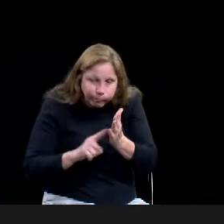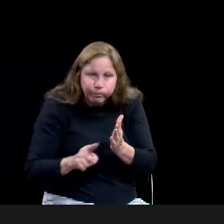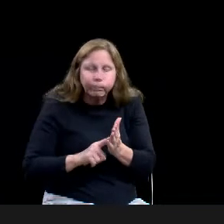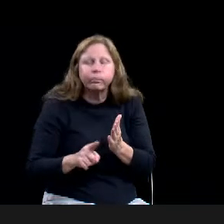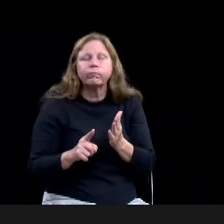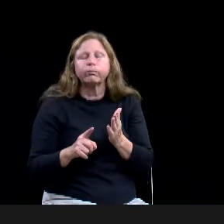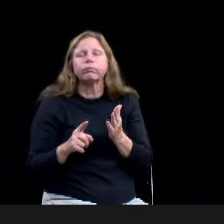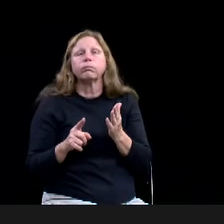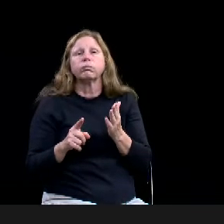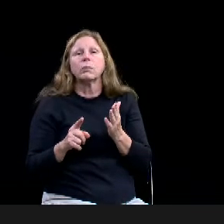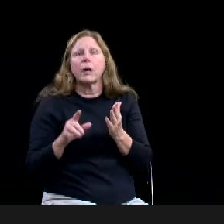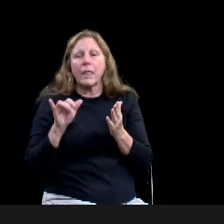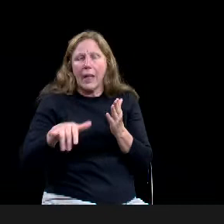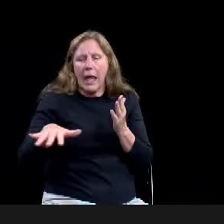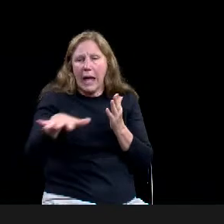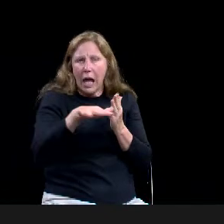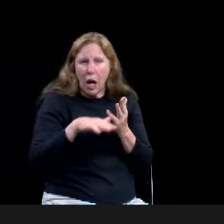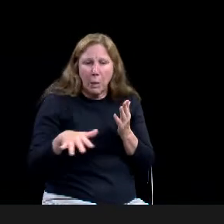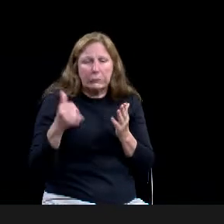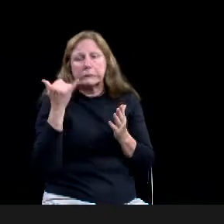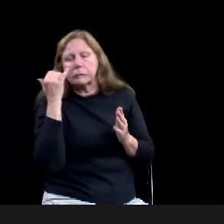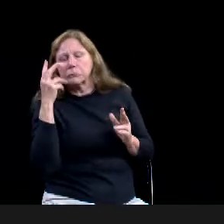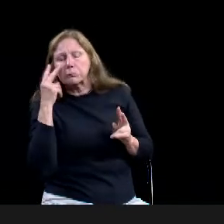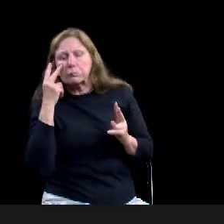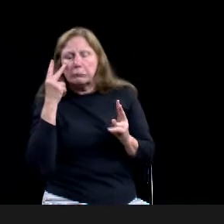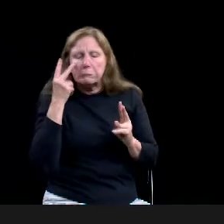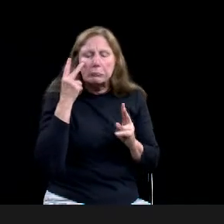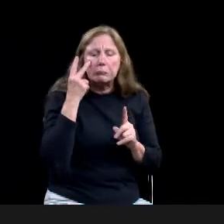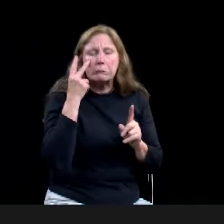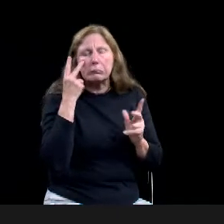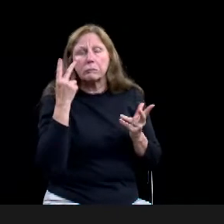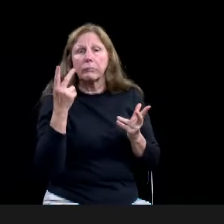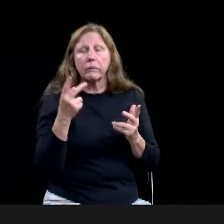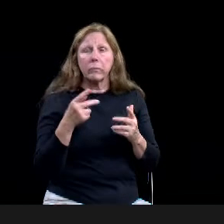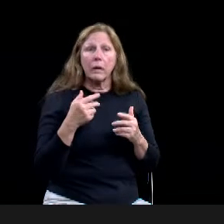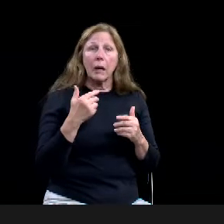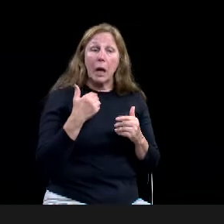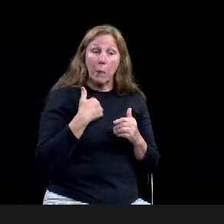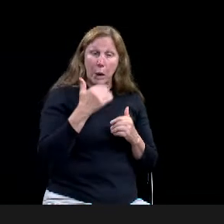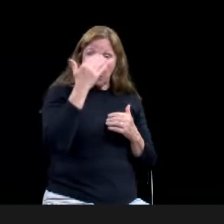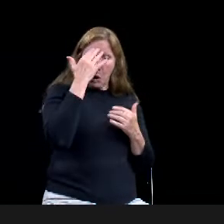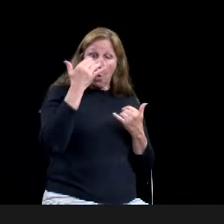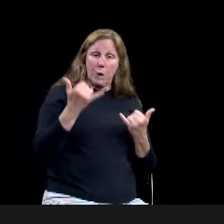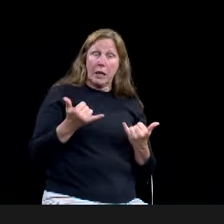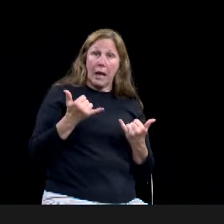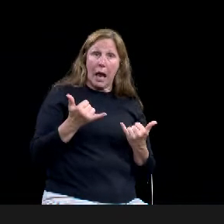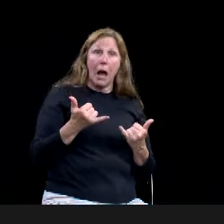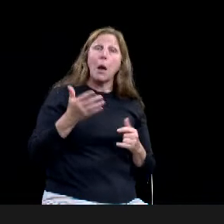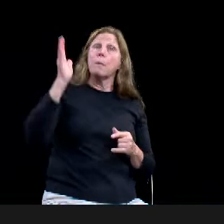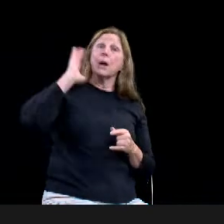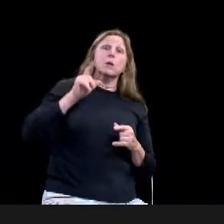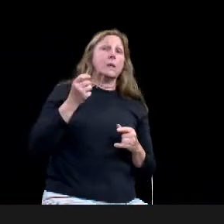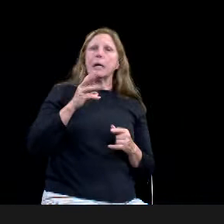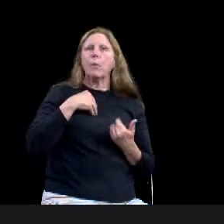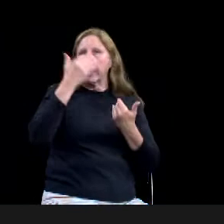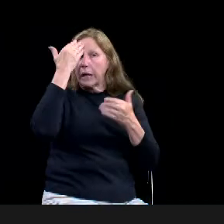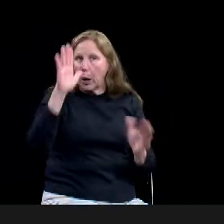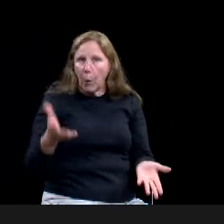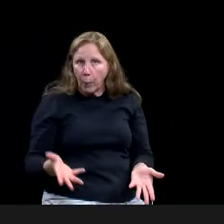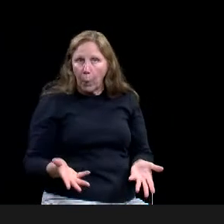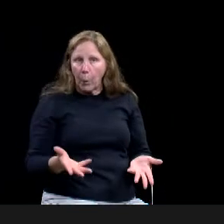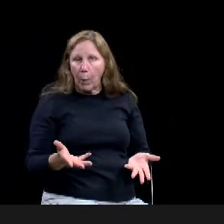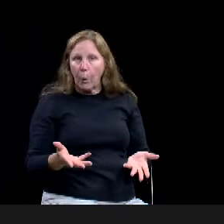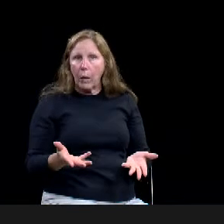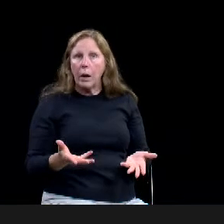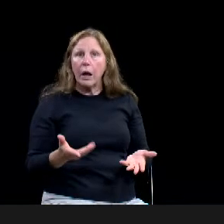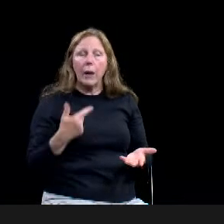did know in 2016 about what our needs of our community are, knowing what we know today about the position of where the city of Waco is on our